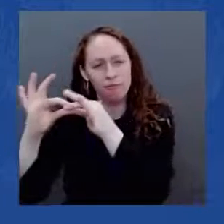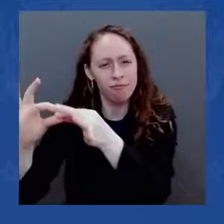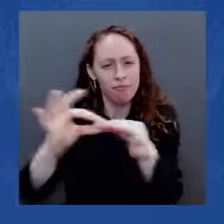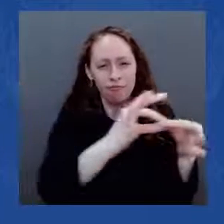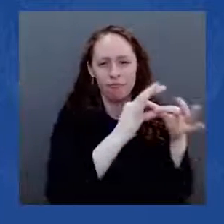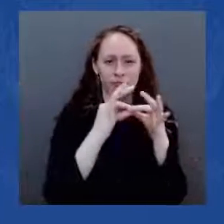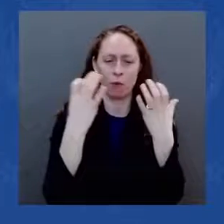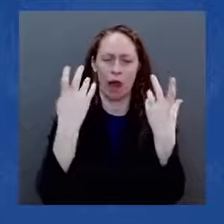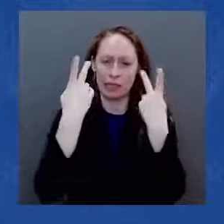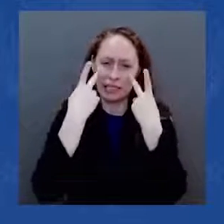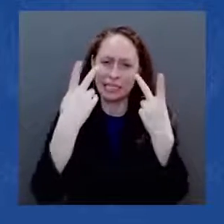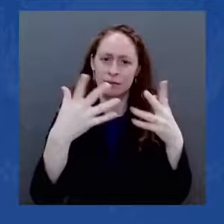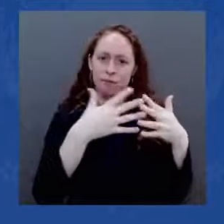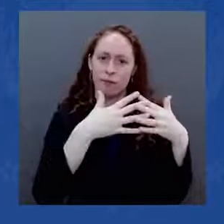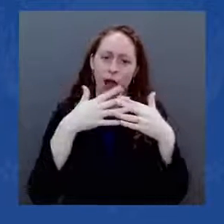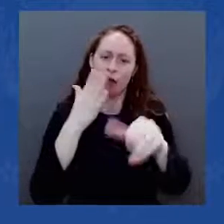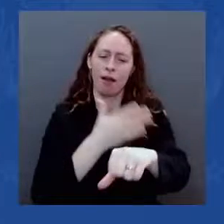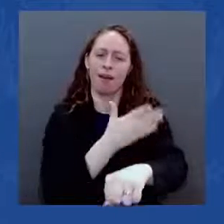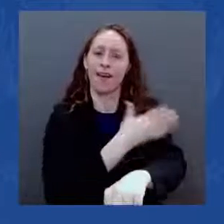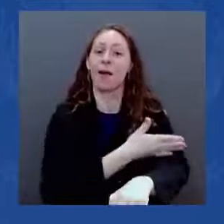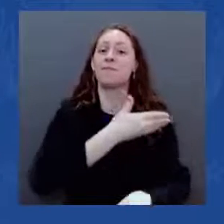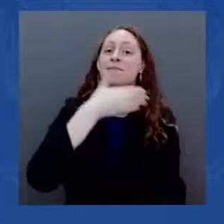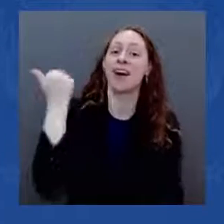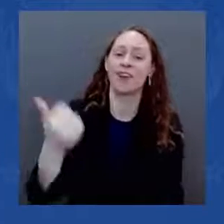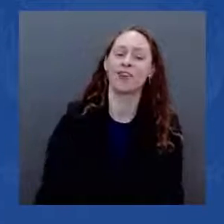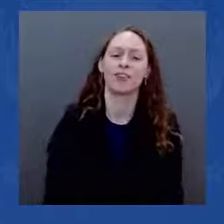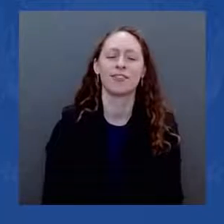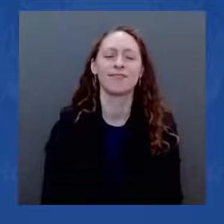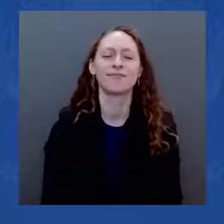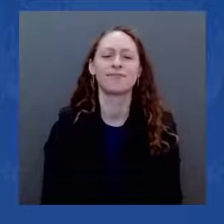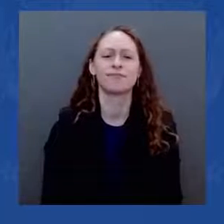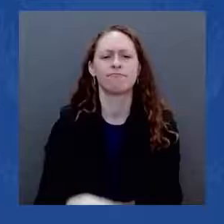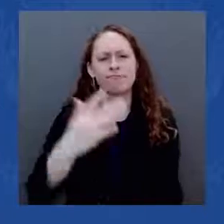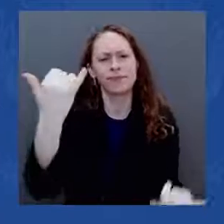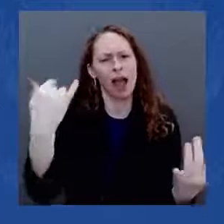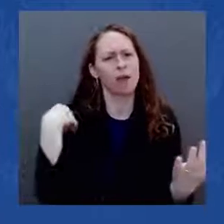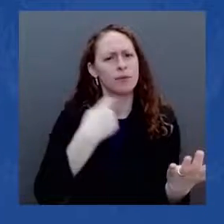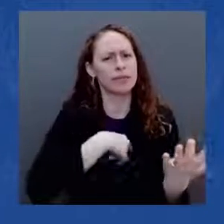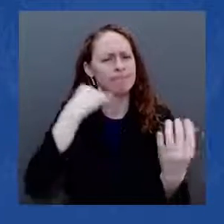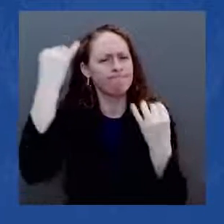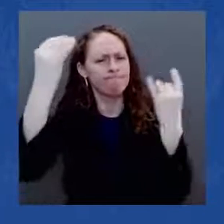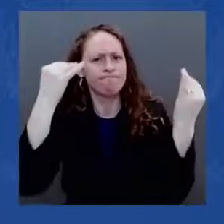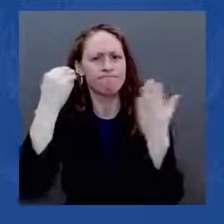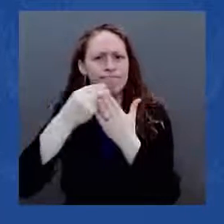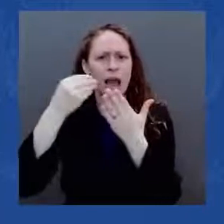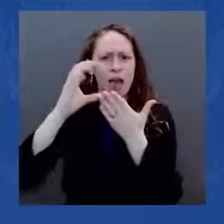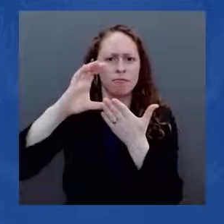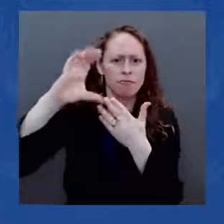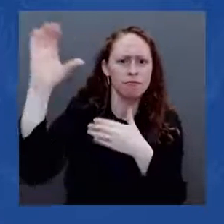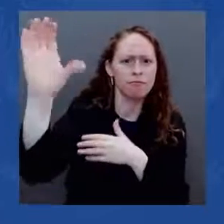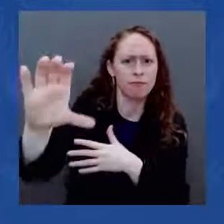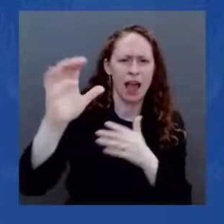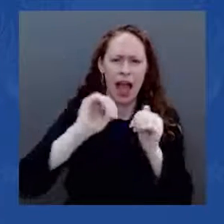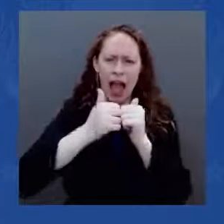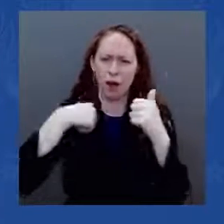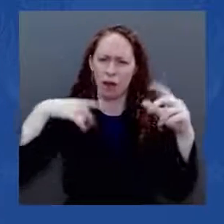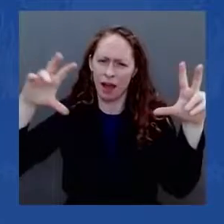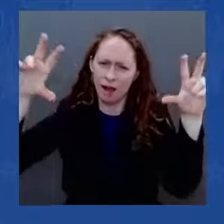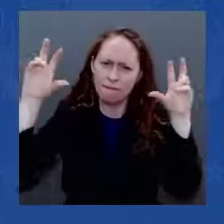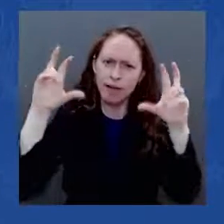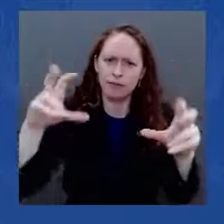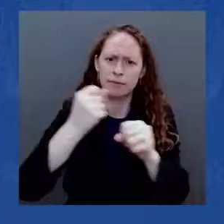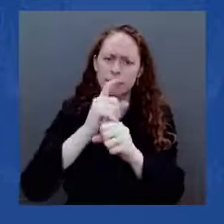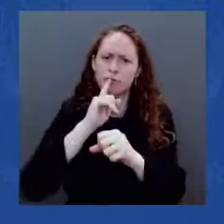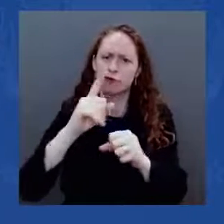making sure we can be good stewards of the taxpayers' dollars and deliver results on time, on task, and on budget. Mr.